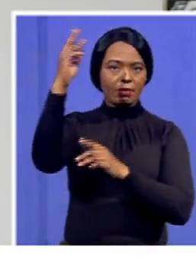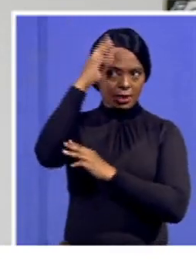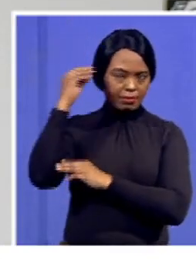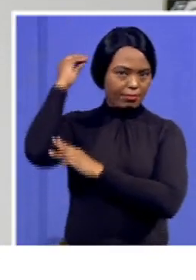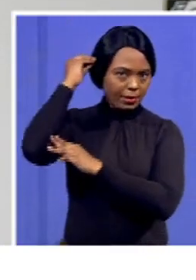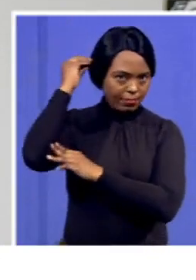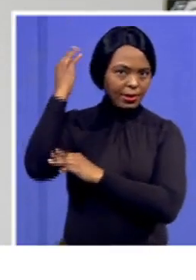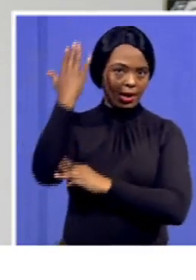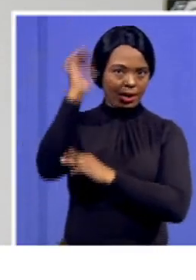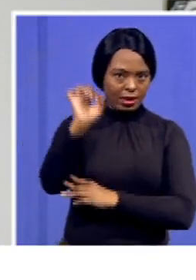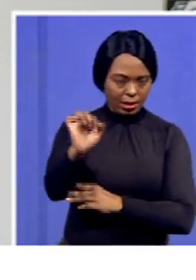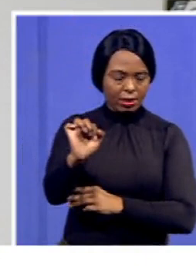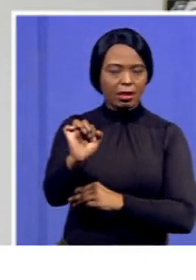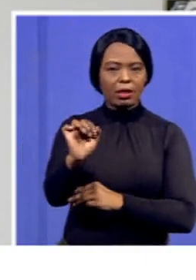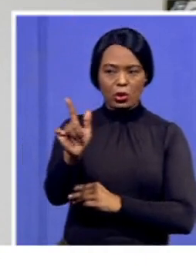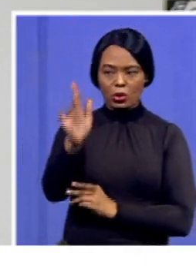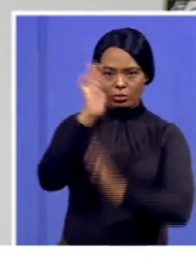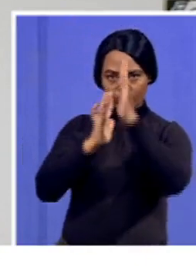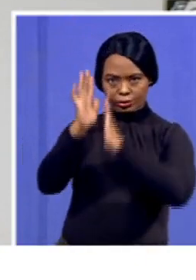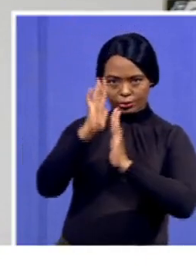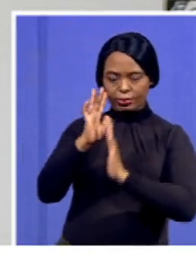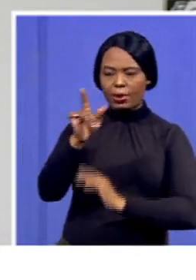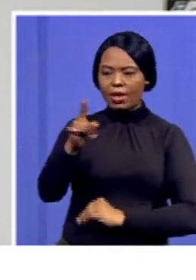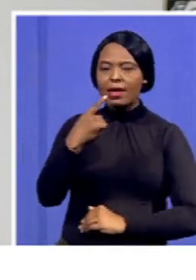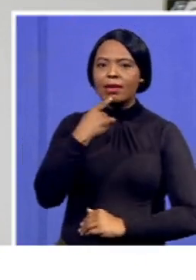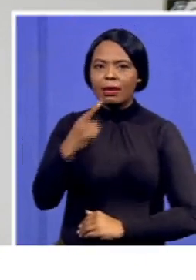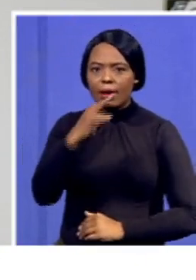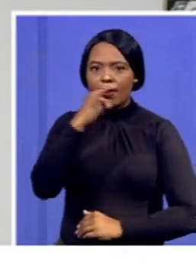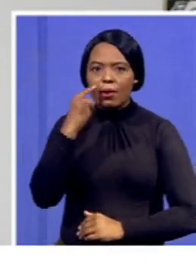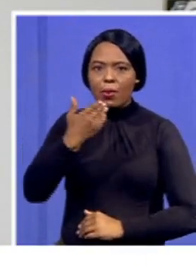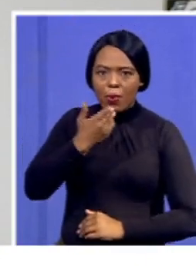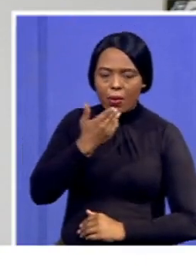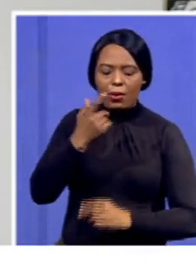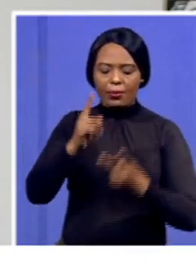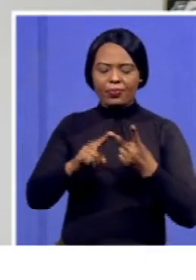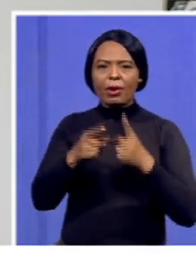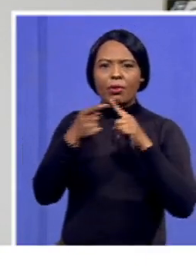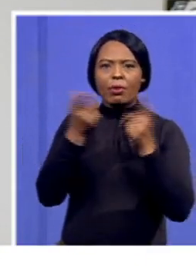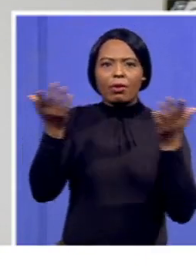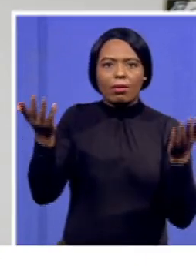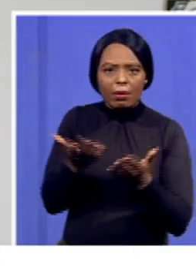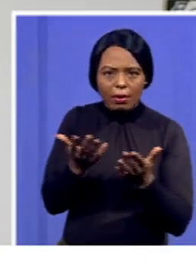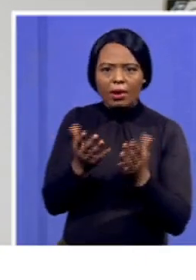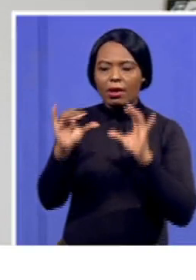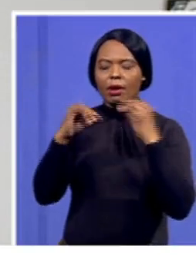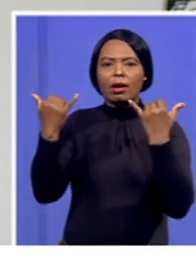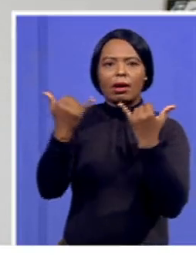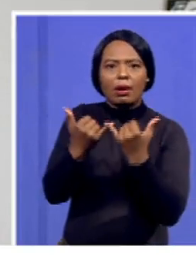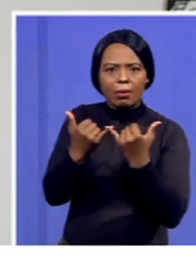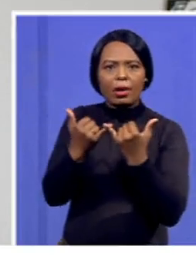you tell us who you are where you're coming from and then you proceed with